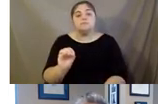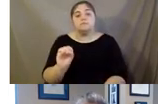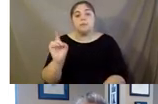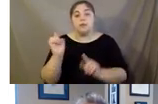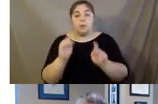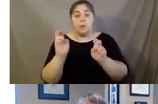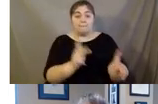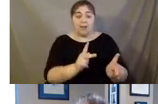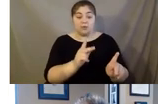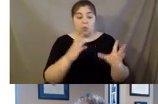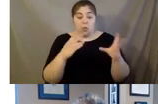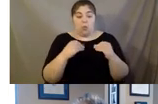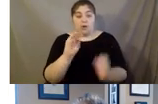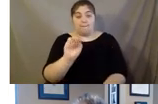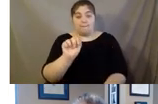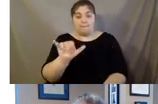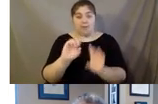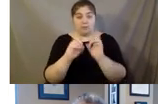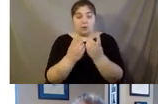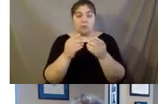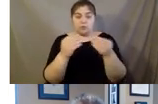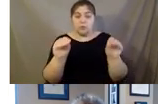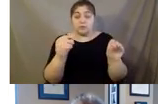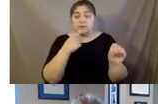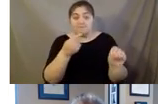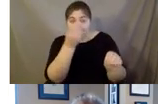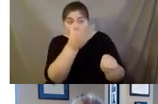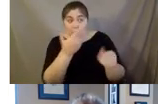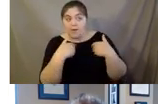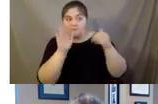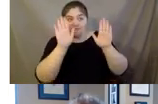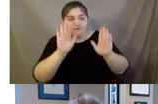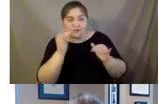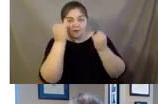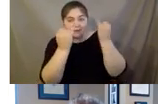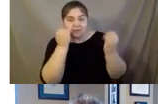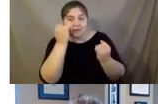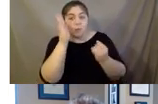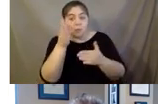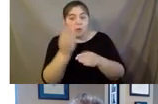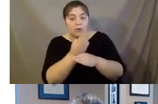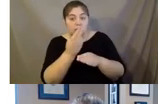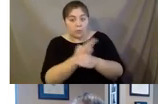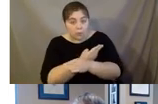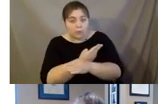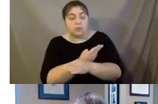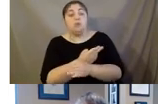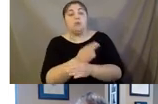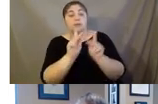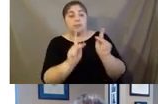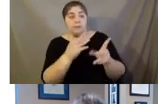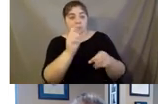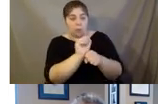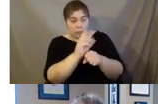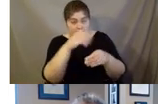department stores and says, we have this great idea and we're going to use the community rooms in your department stores. So